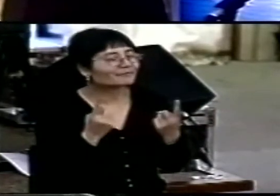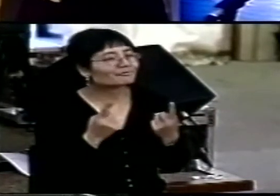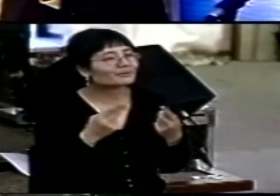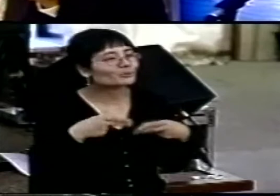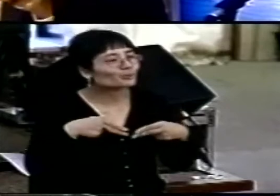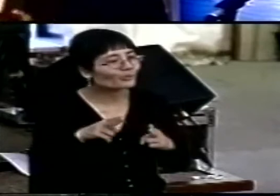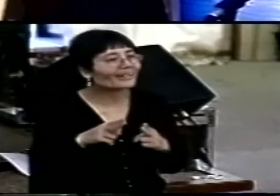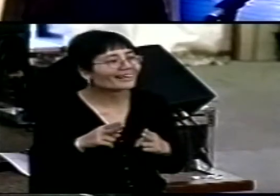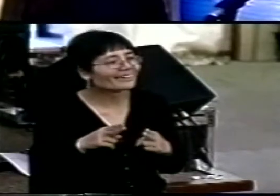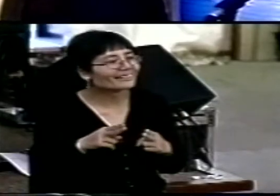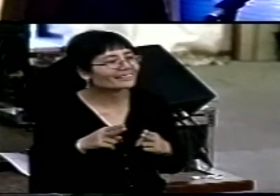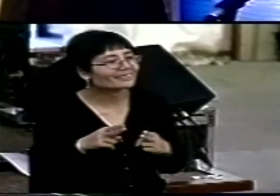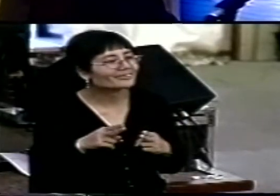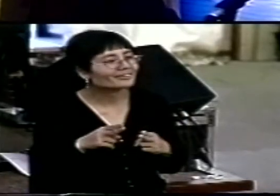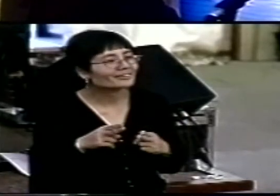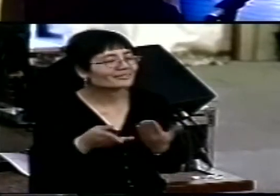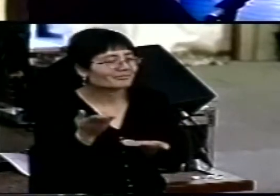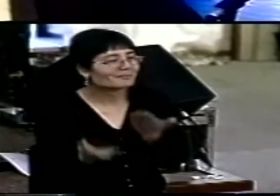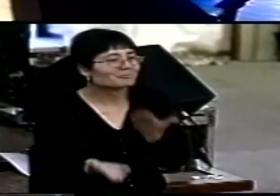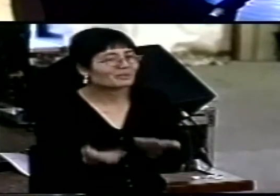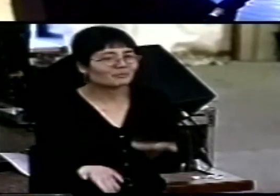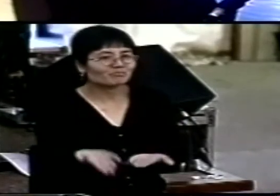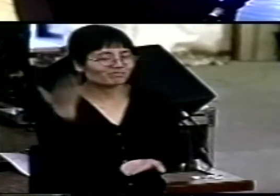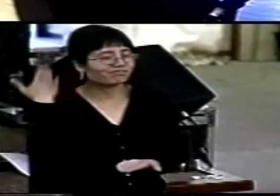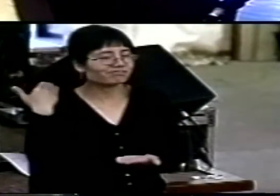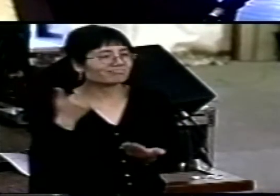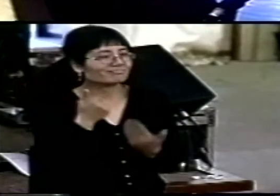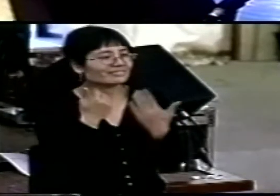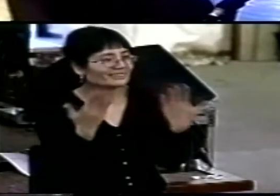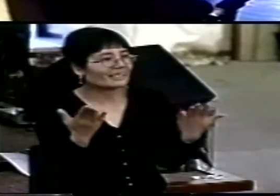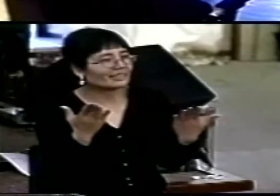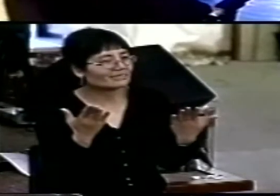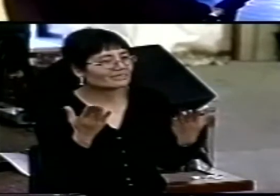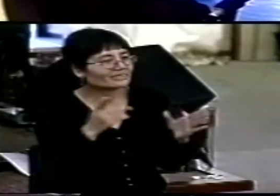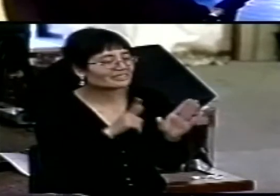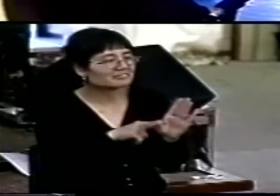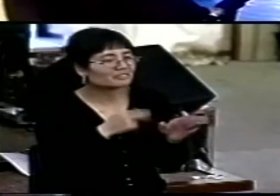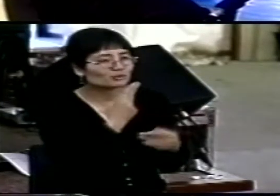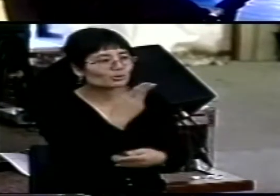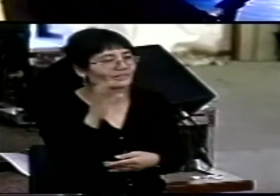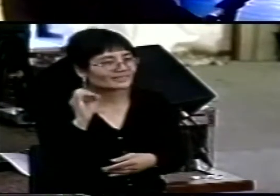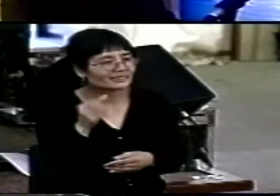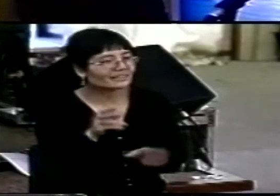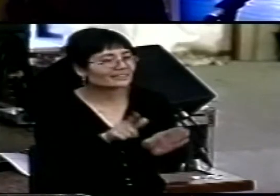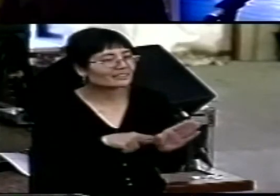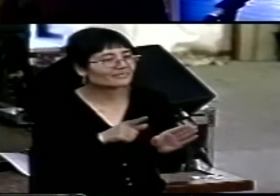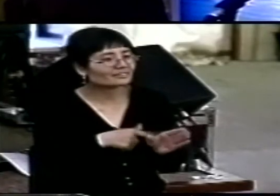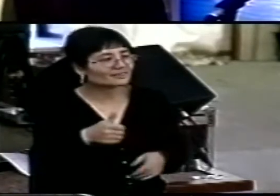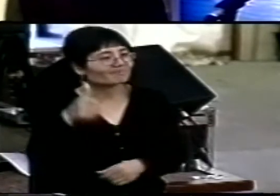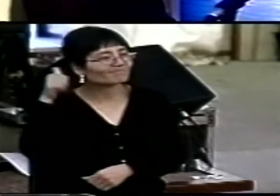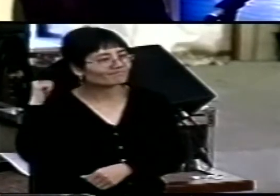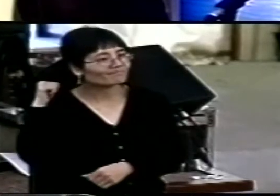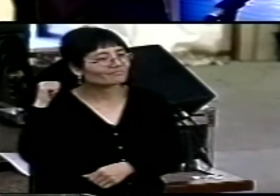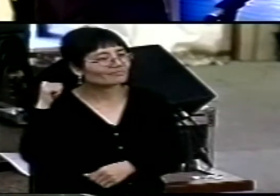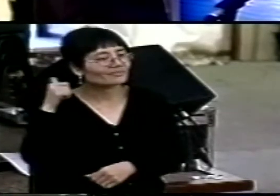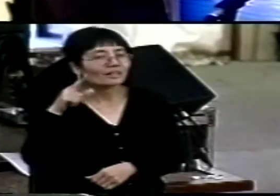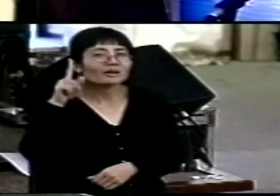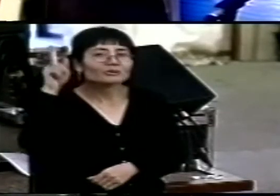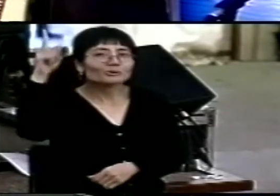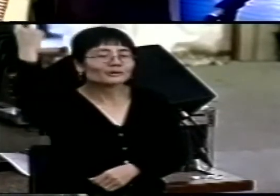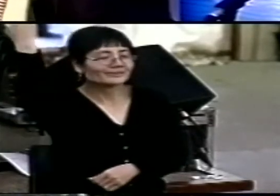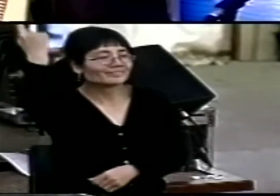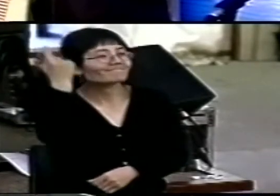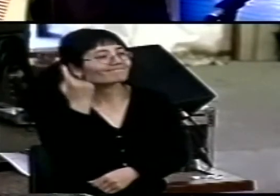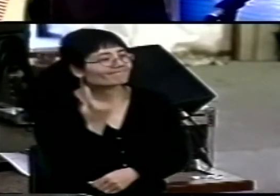not the way we did it 10 or 20 years ago. God has a way of coming along from